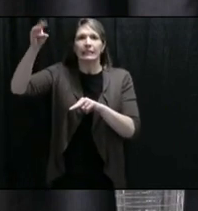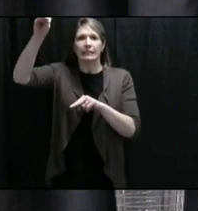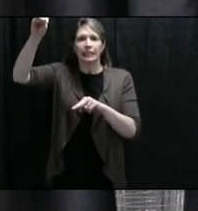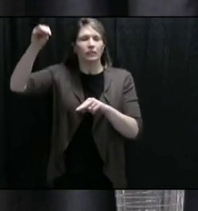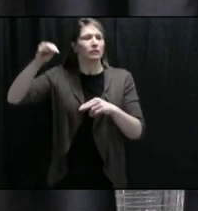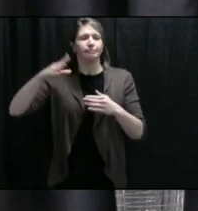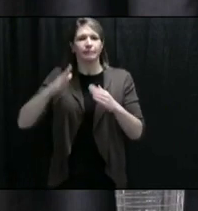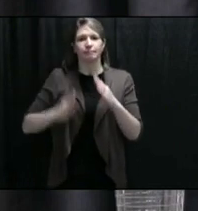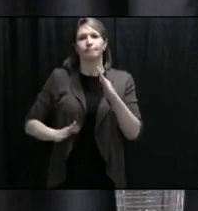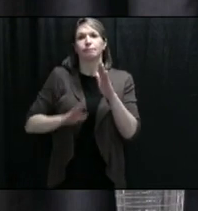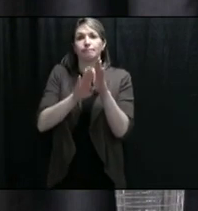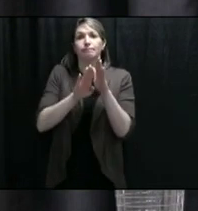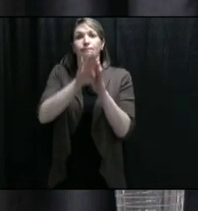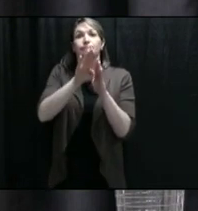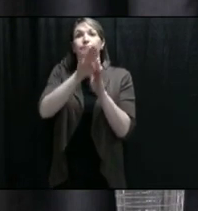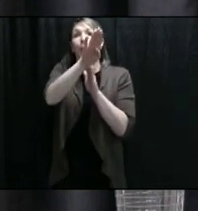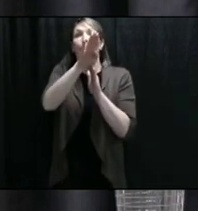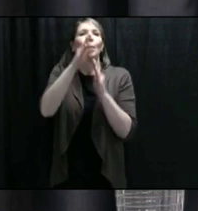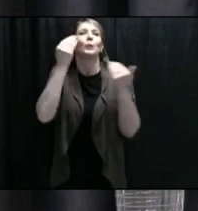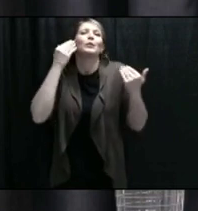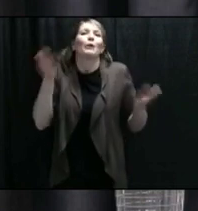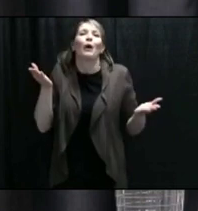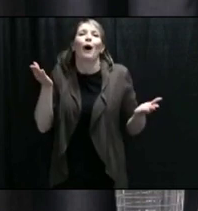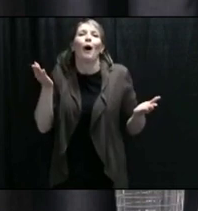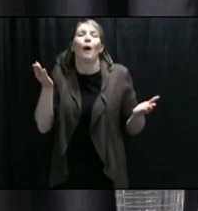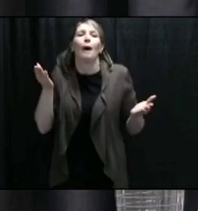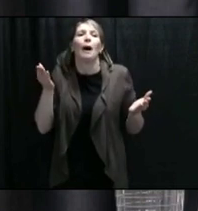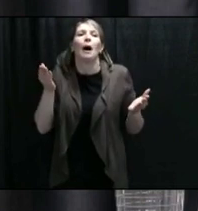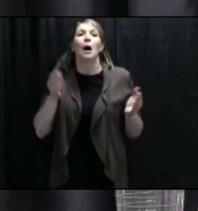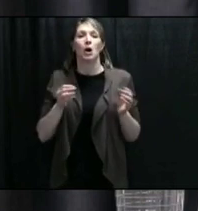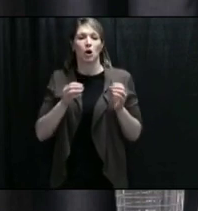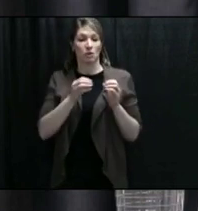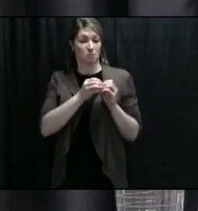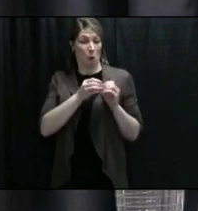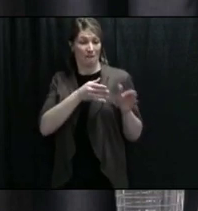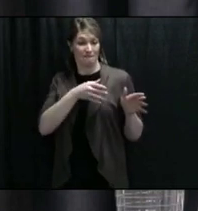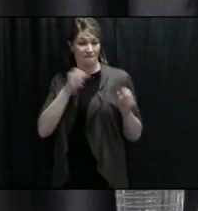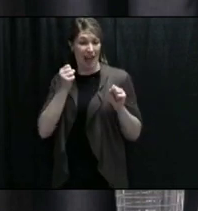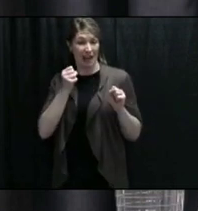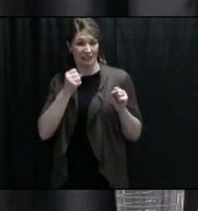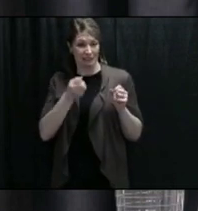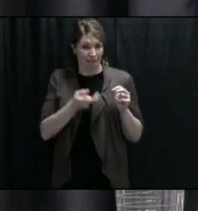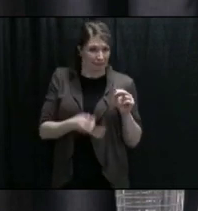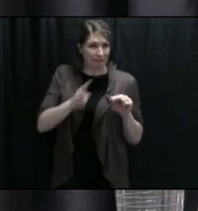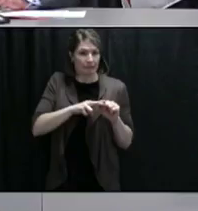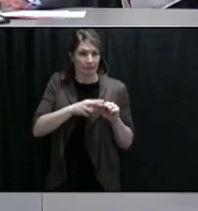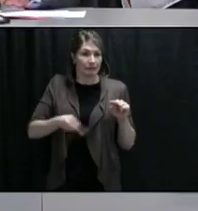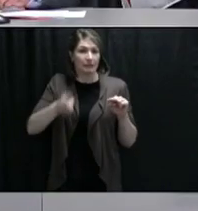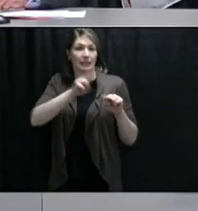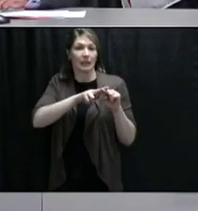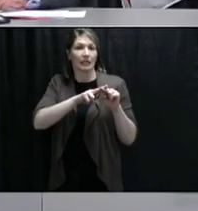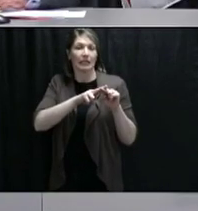But the higher it, the earlier it comes, the higher it goes. Thank you.